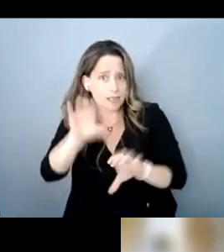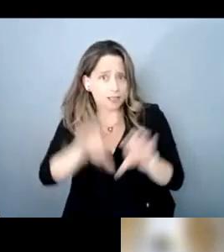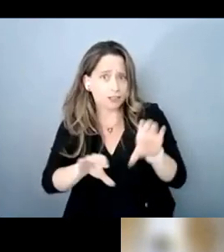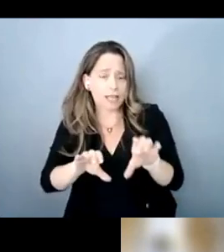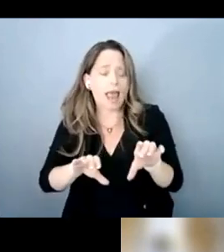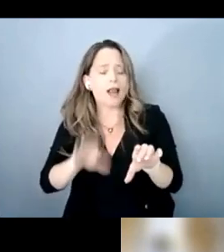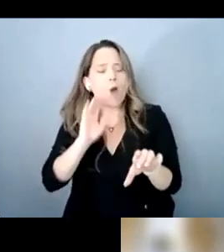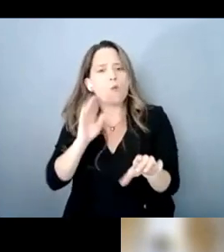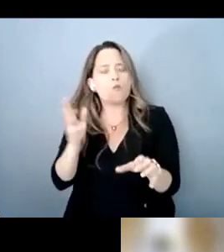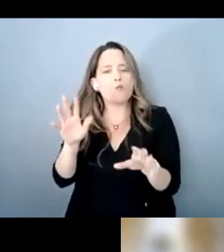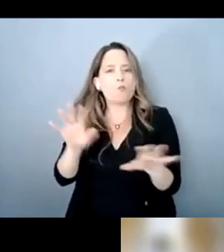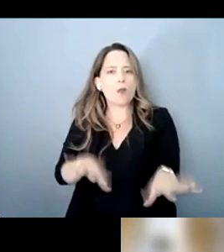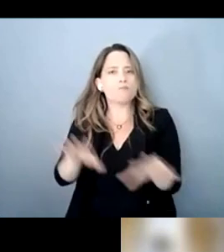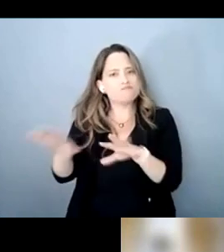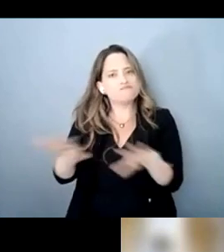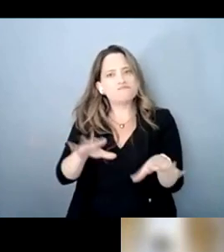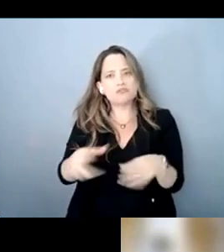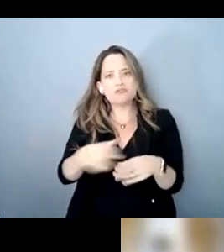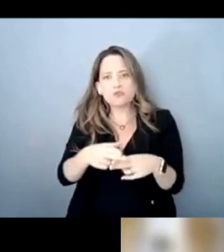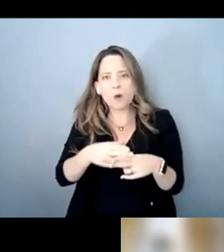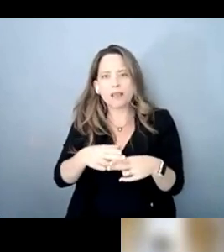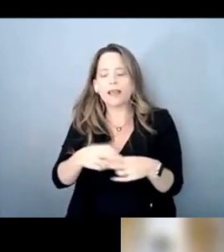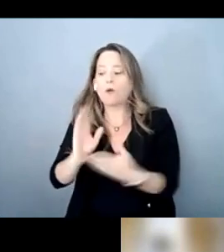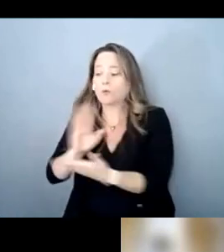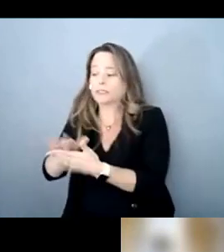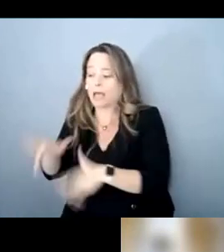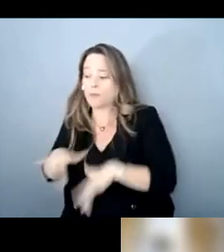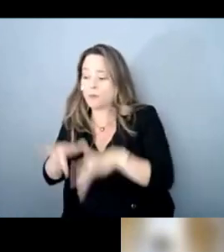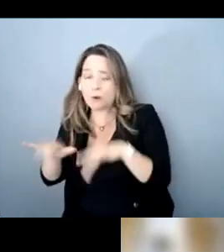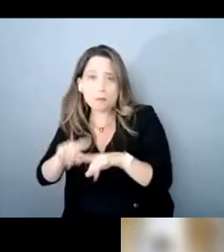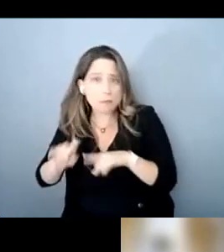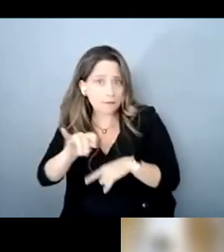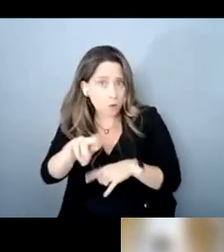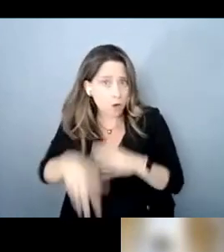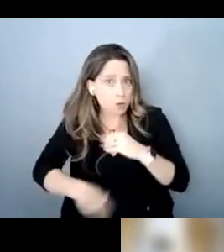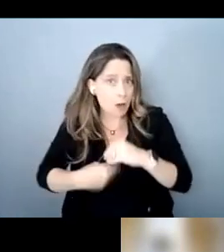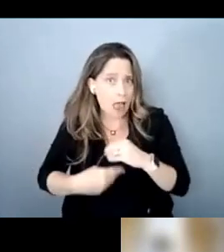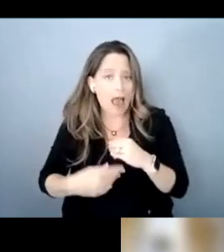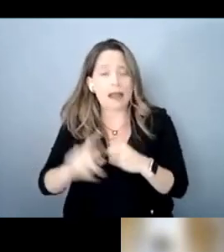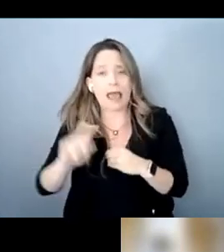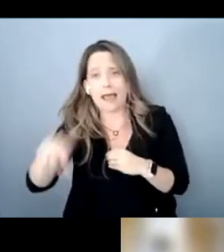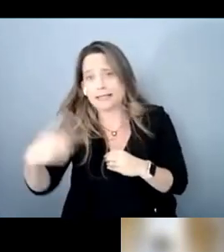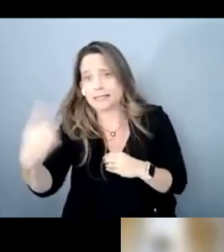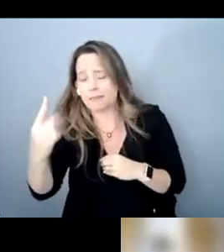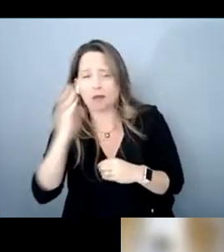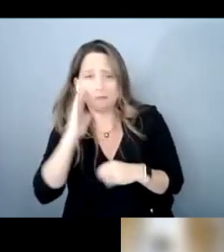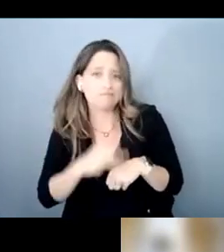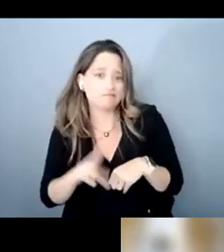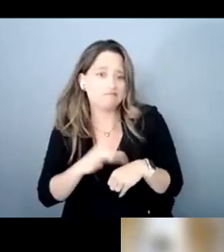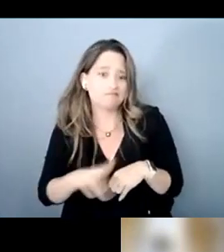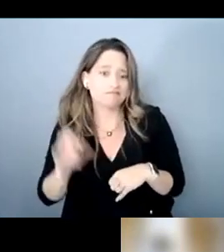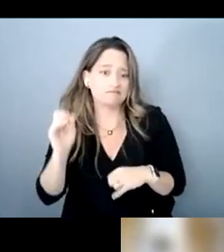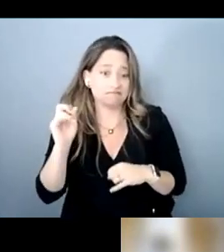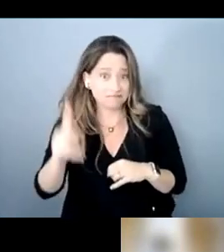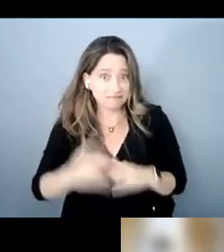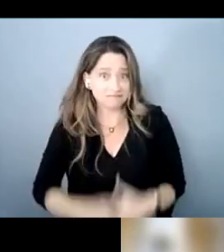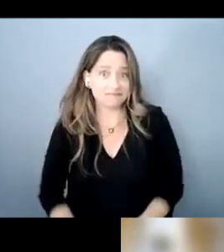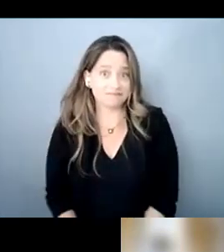uh after we turn off the recording if there is anything that you want to ask specifically okay thanks so much